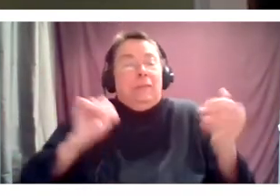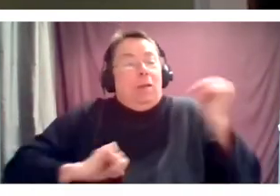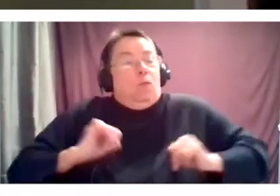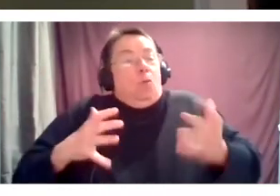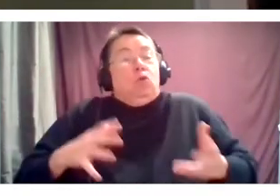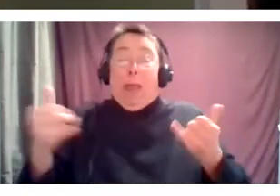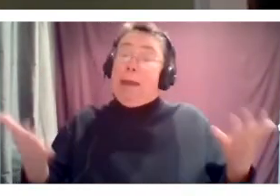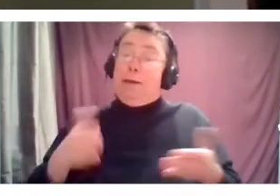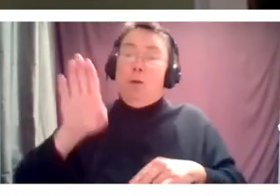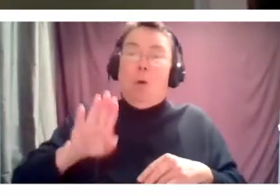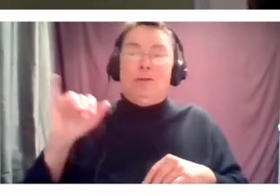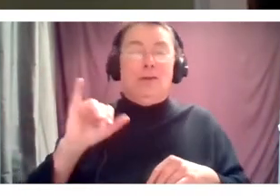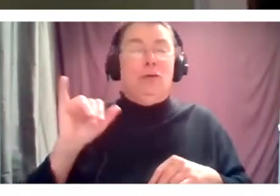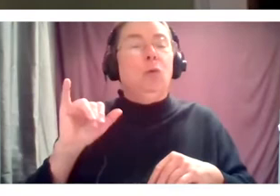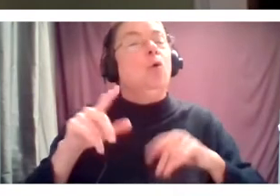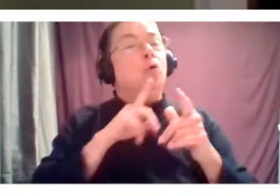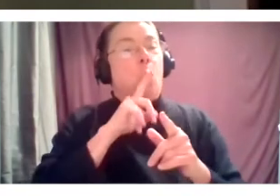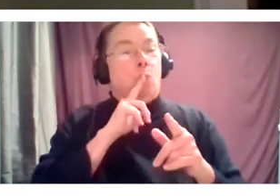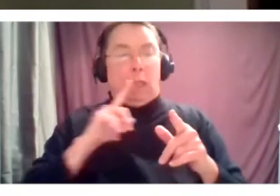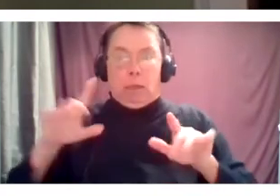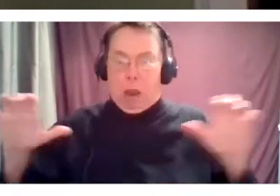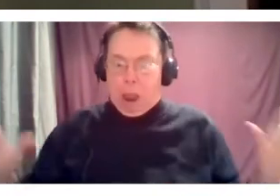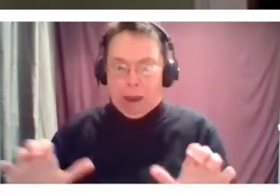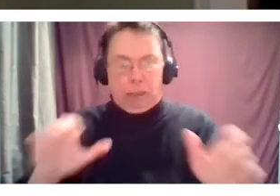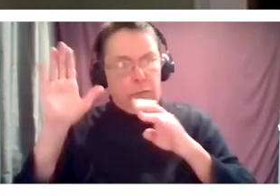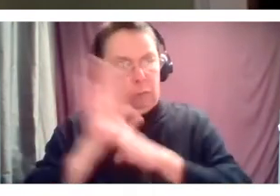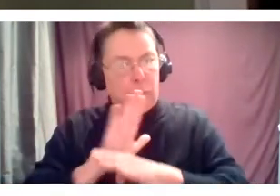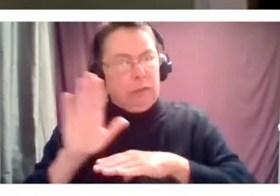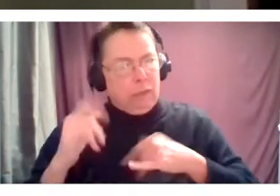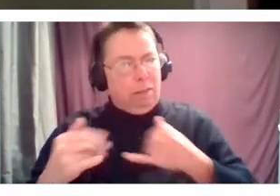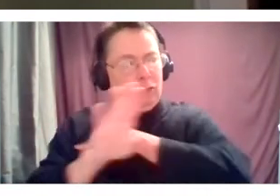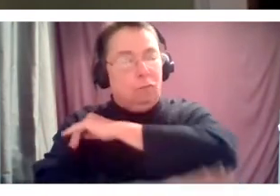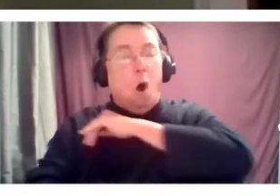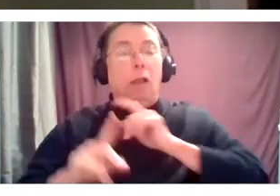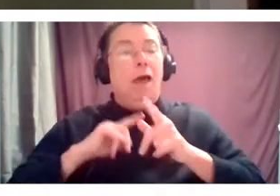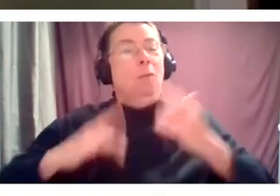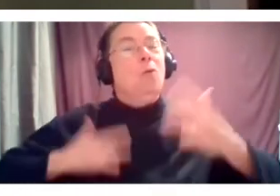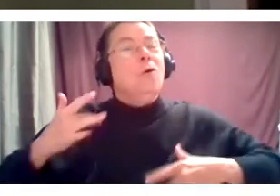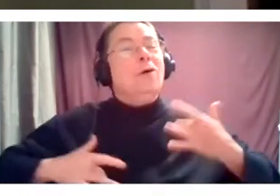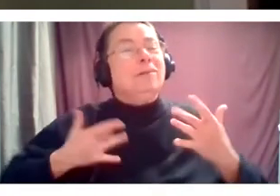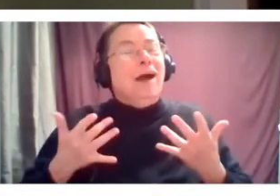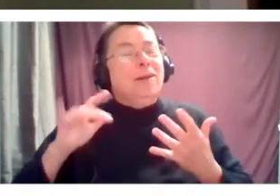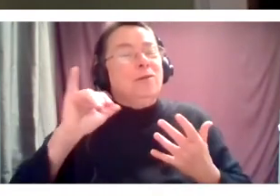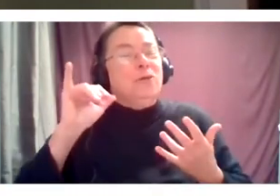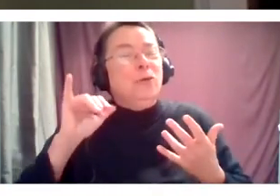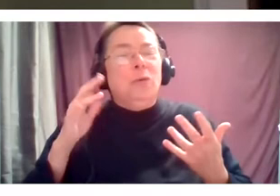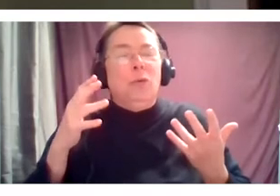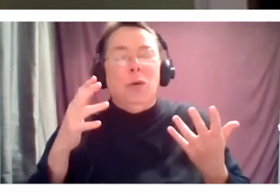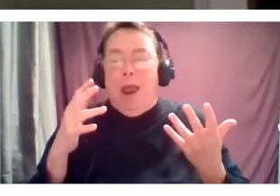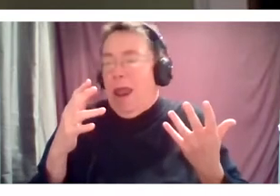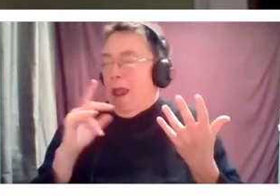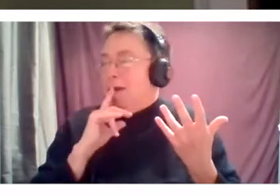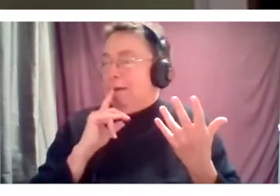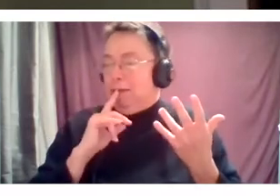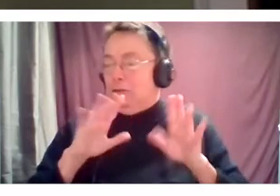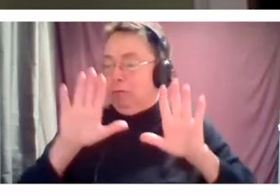so it's a very active fall and we're excited to have, you know, had an opportunity to